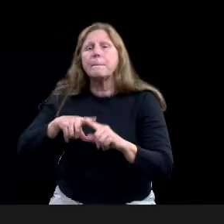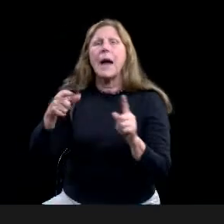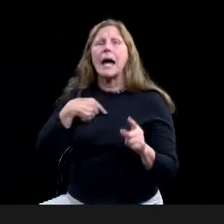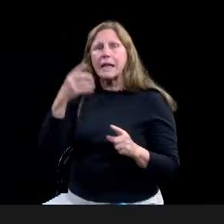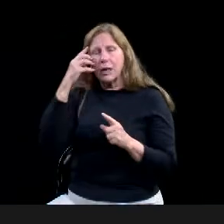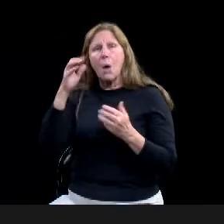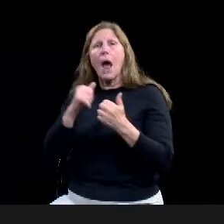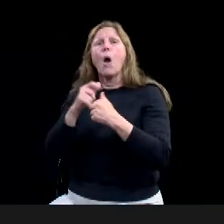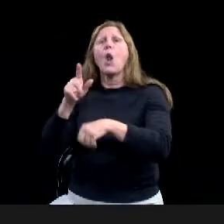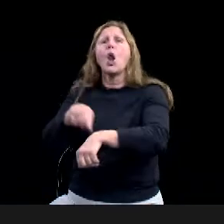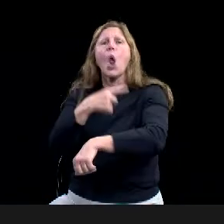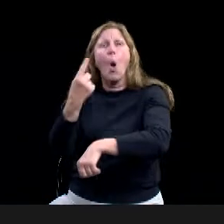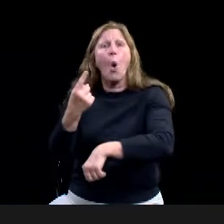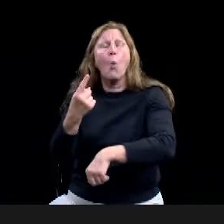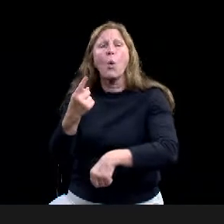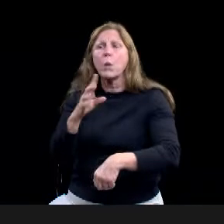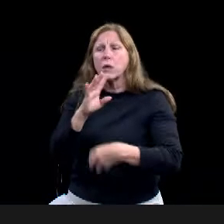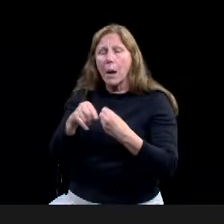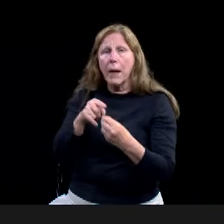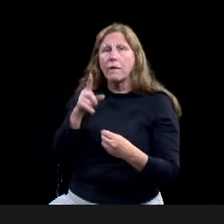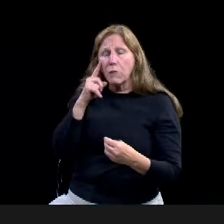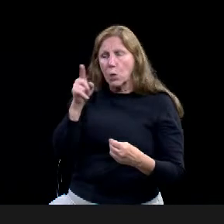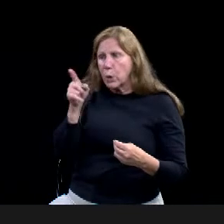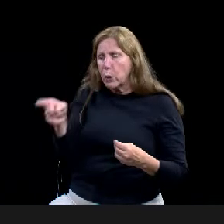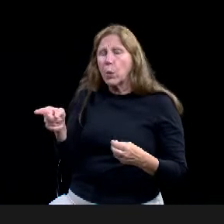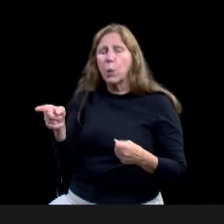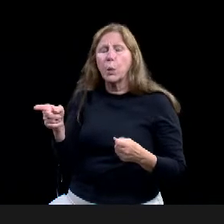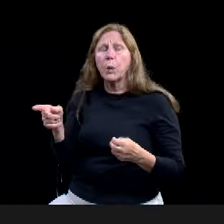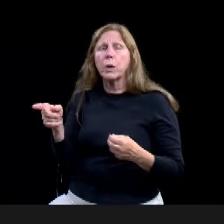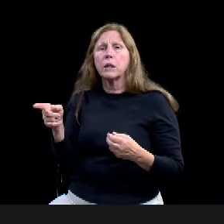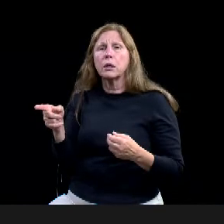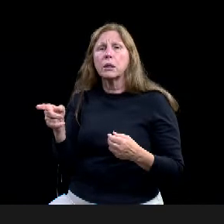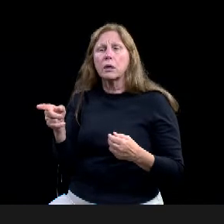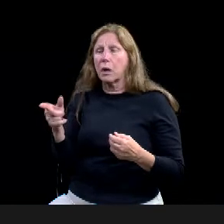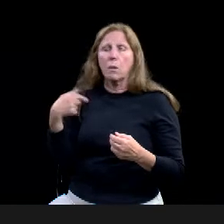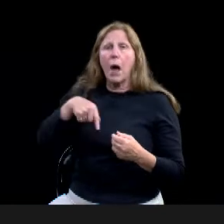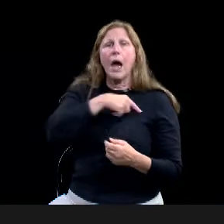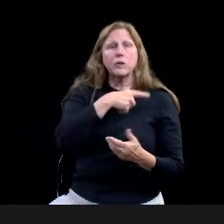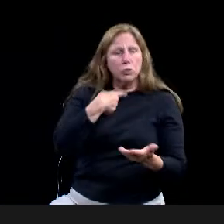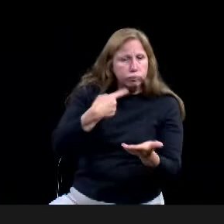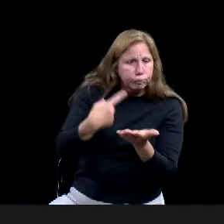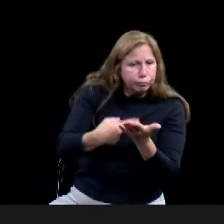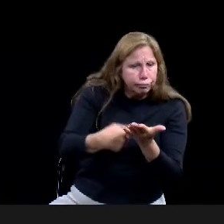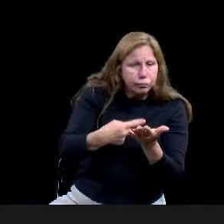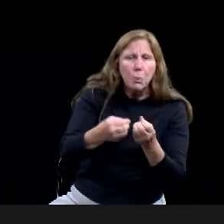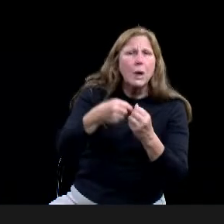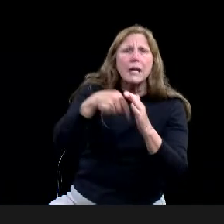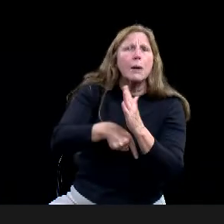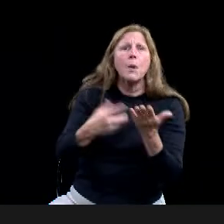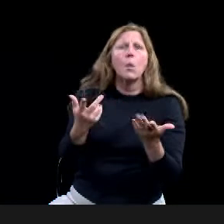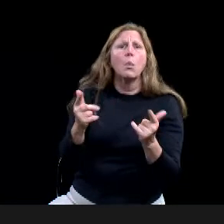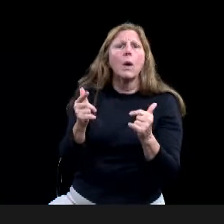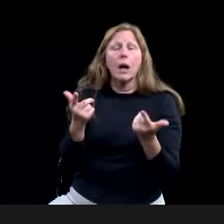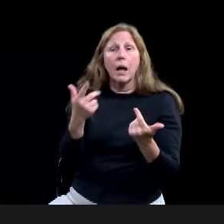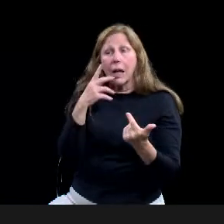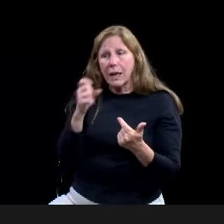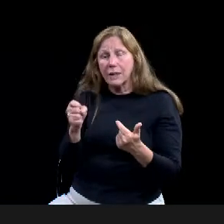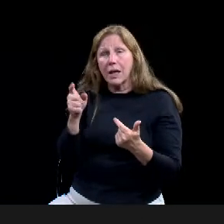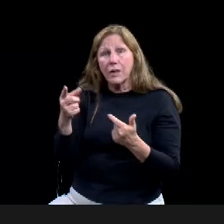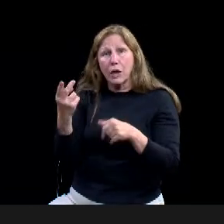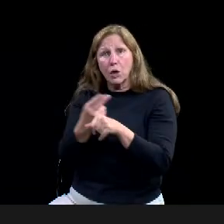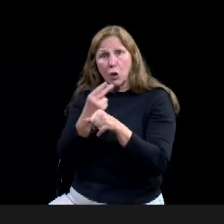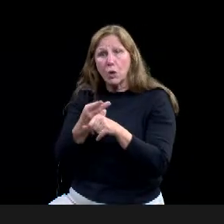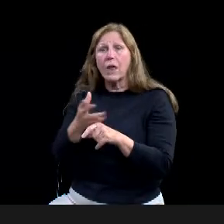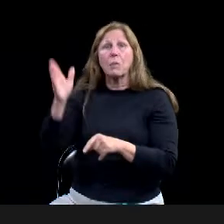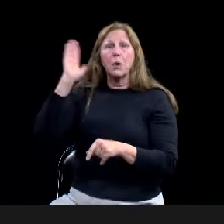mean, I, you know, because again, the land use plan was something that was created. I mean, you all worked to that. Um, and, you know, so what I'm asking is what does a